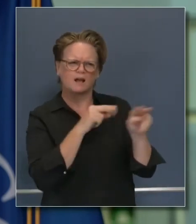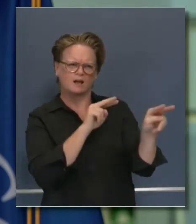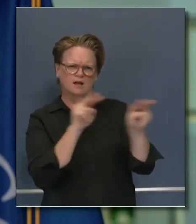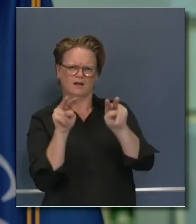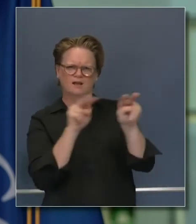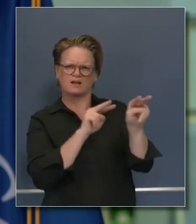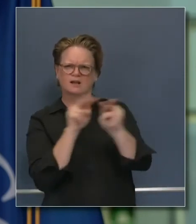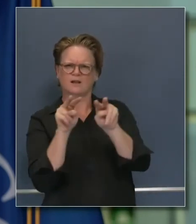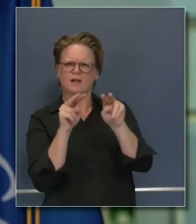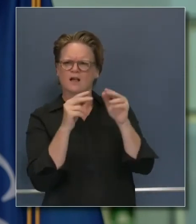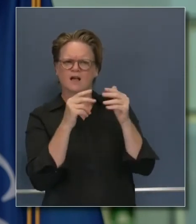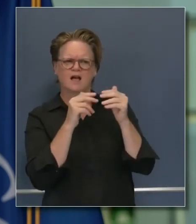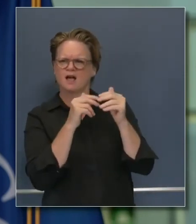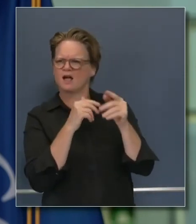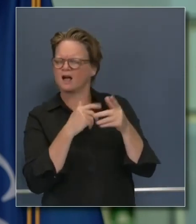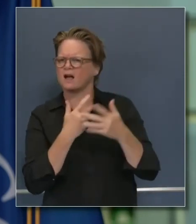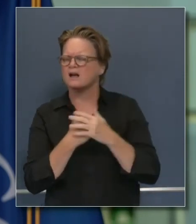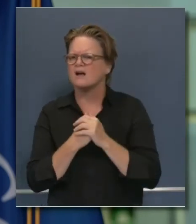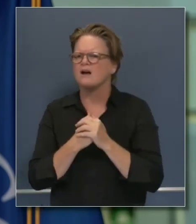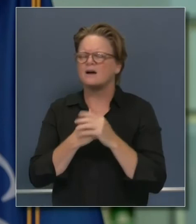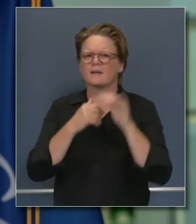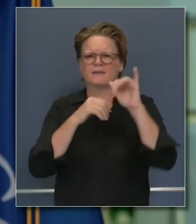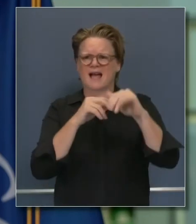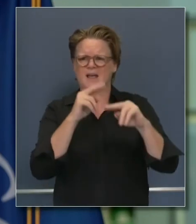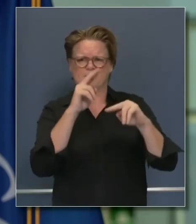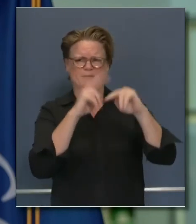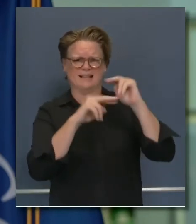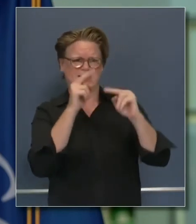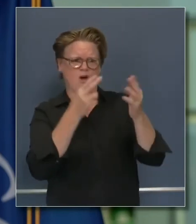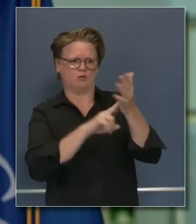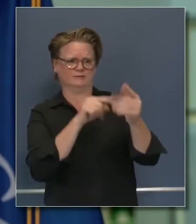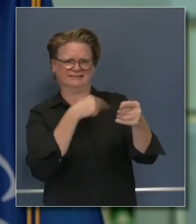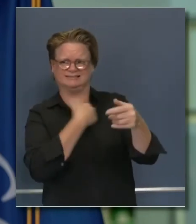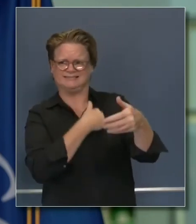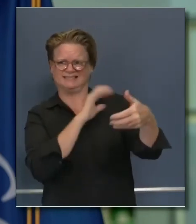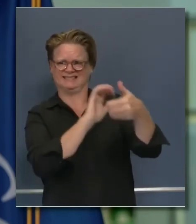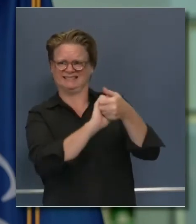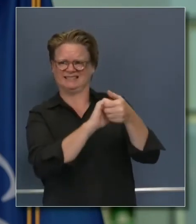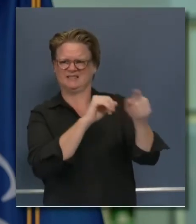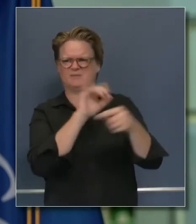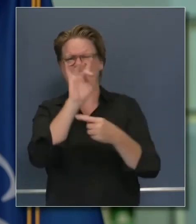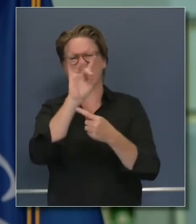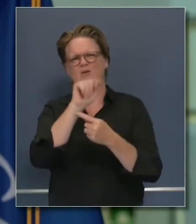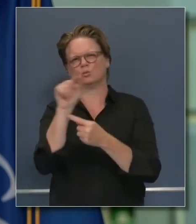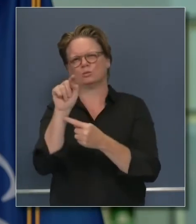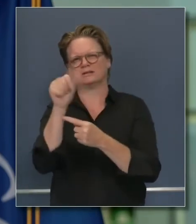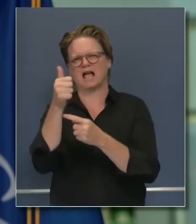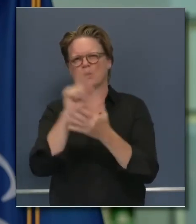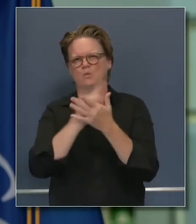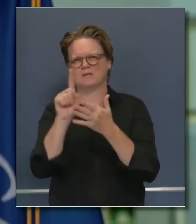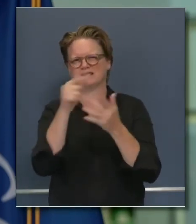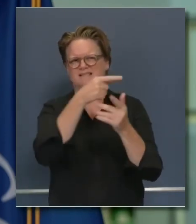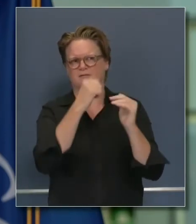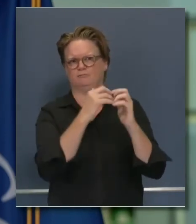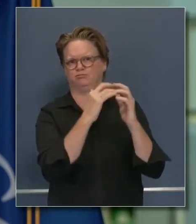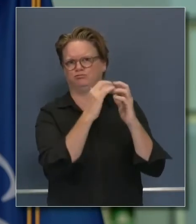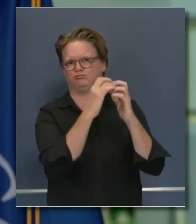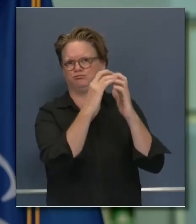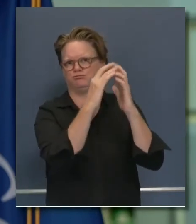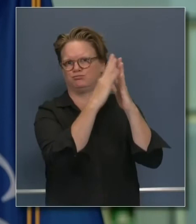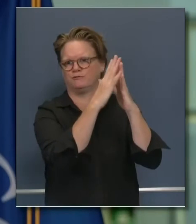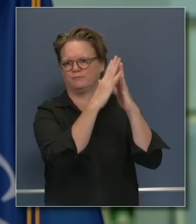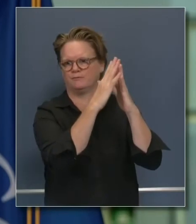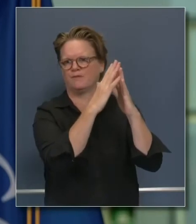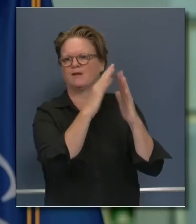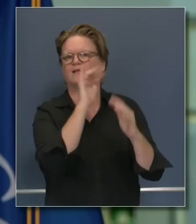be building out that site using the state capacity to move quickly, to move efficiently, and to build out. We've